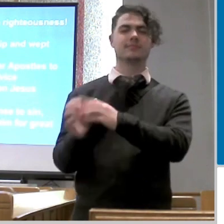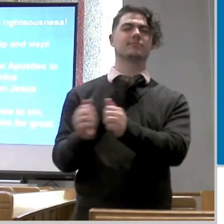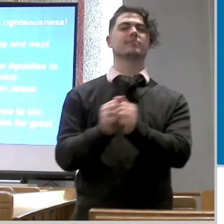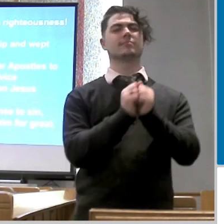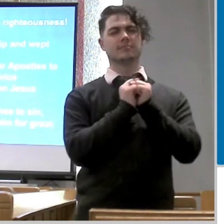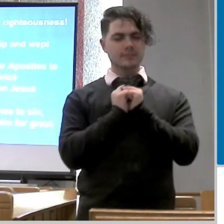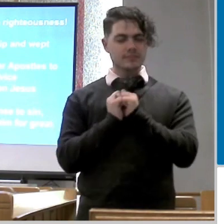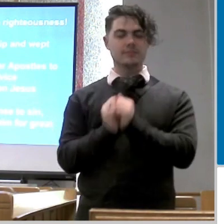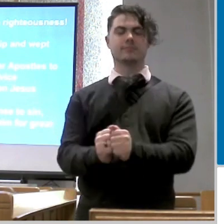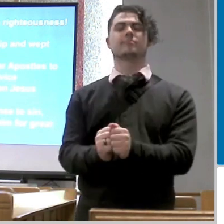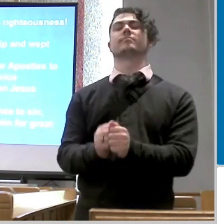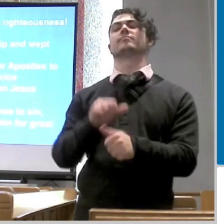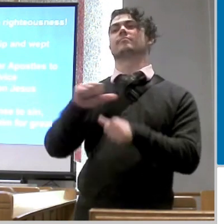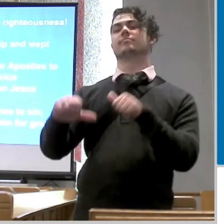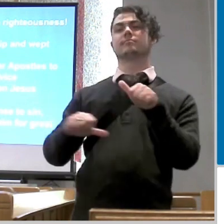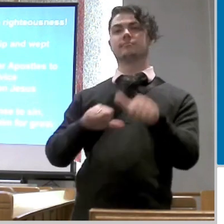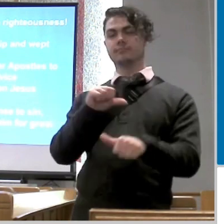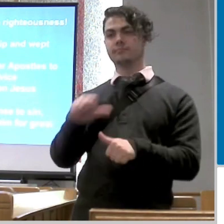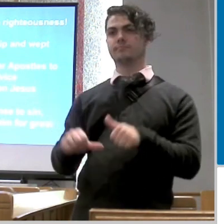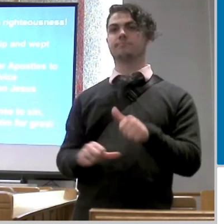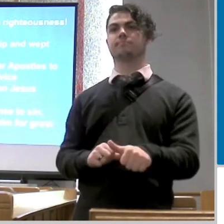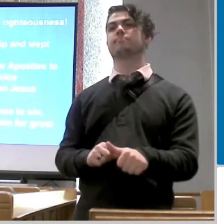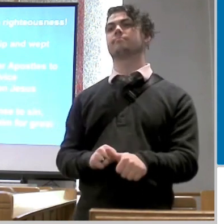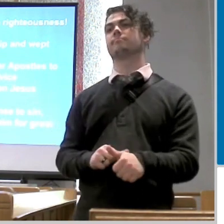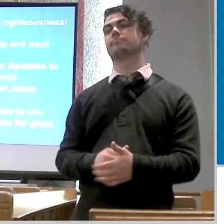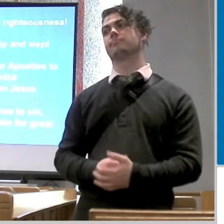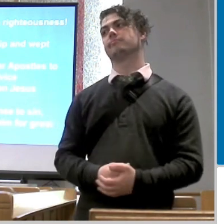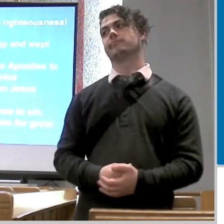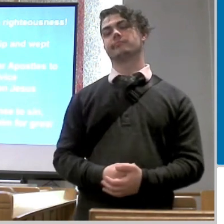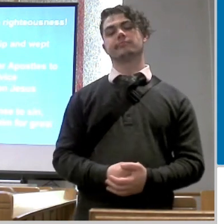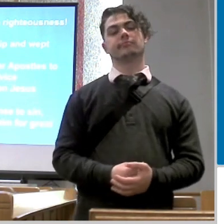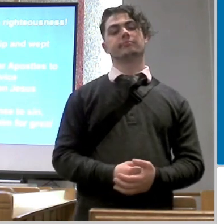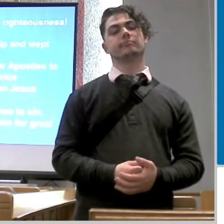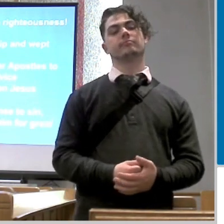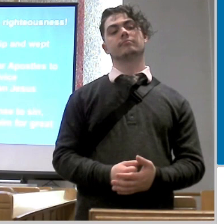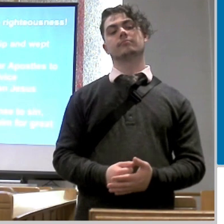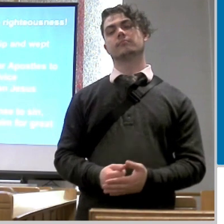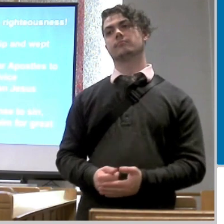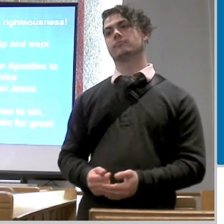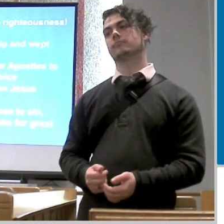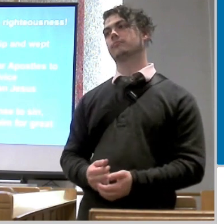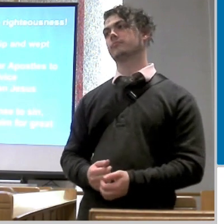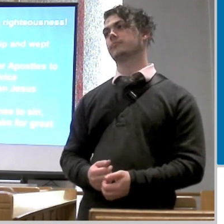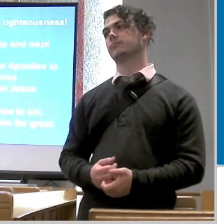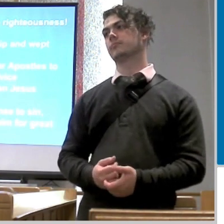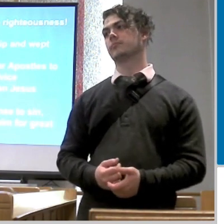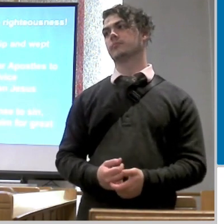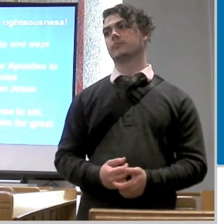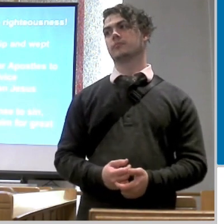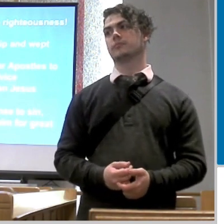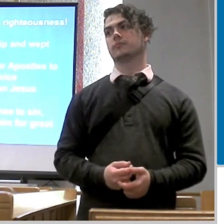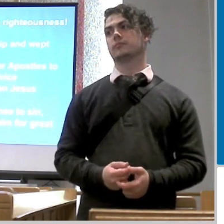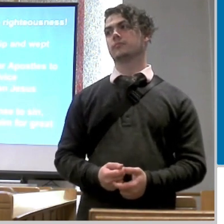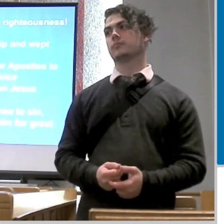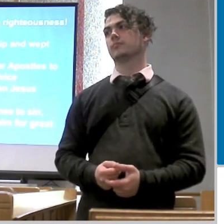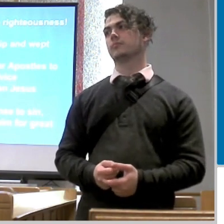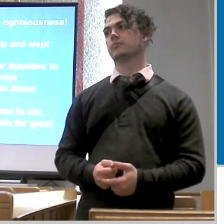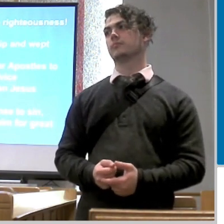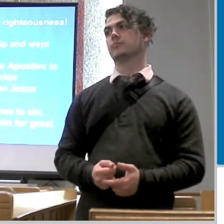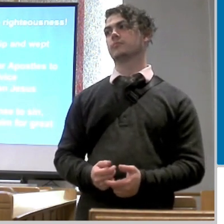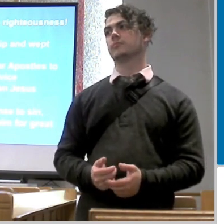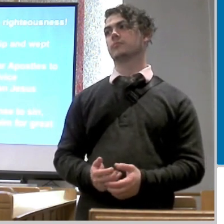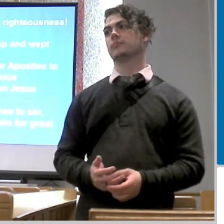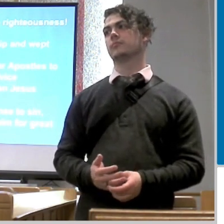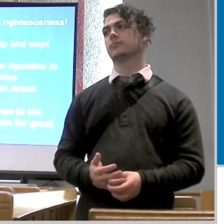came together with his brothers and the women that were also with them that there was some prayer and there was some advice given